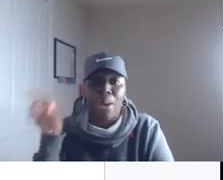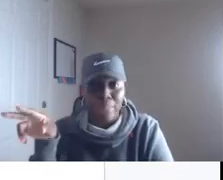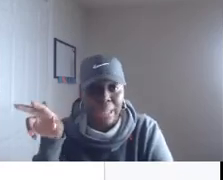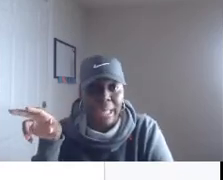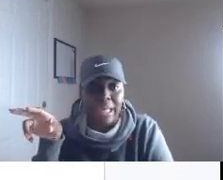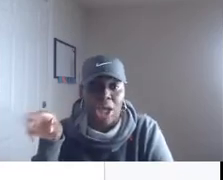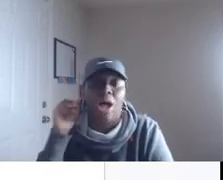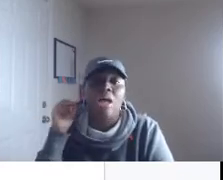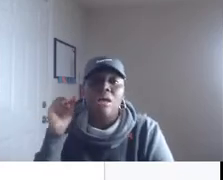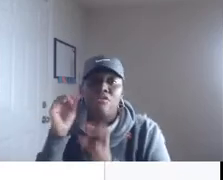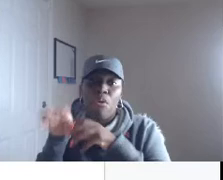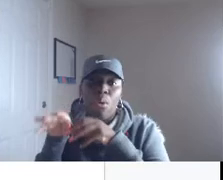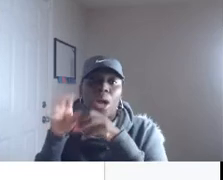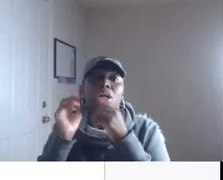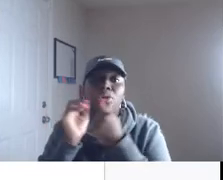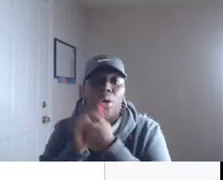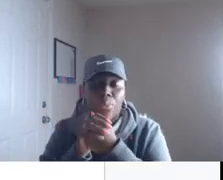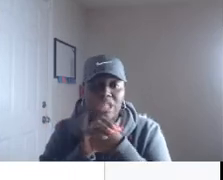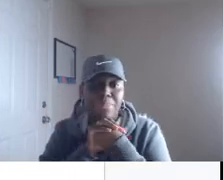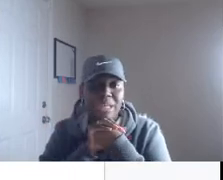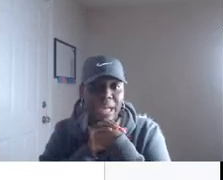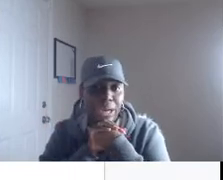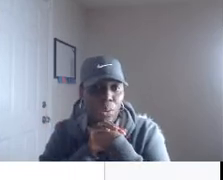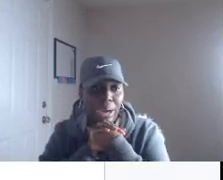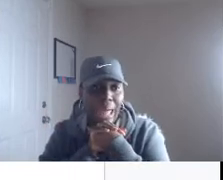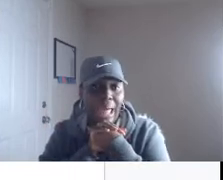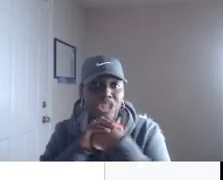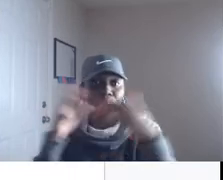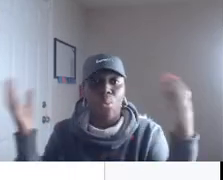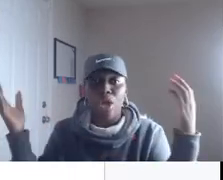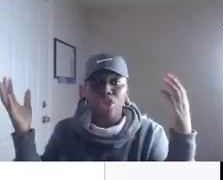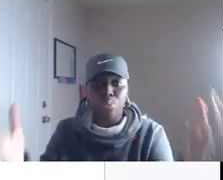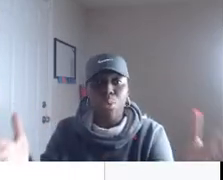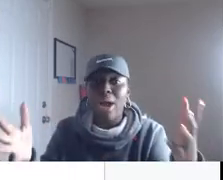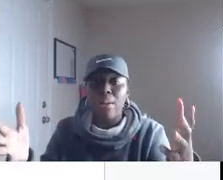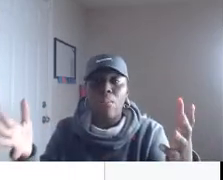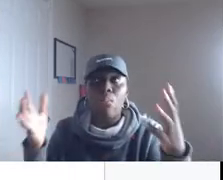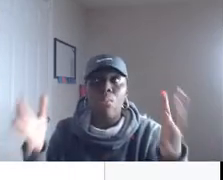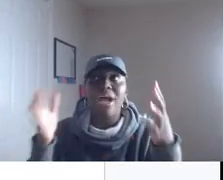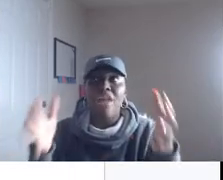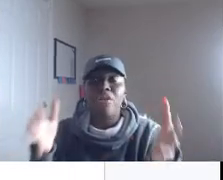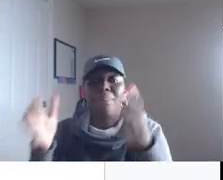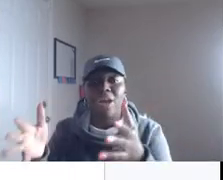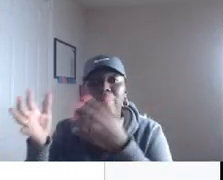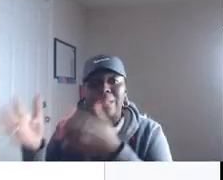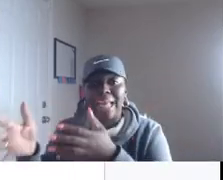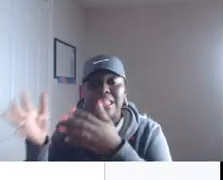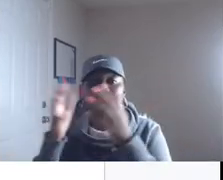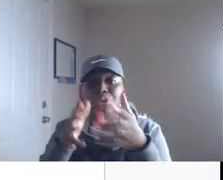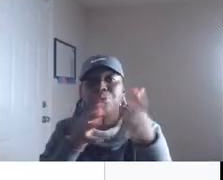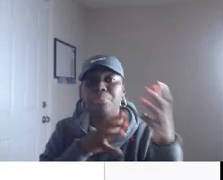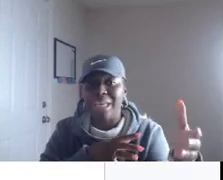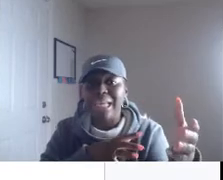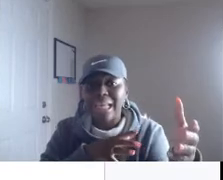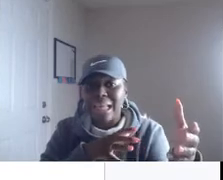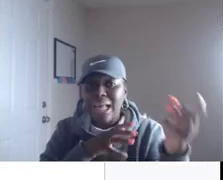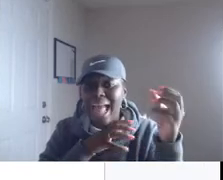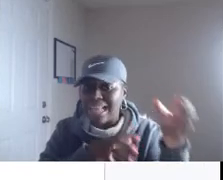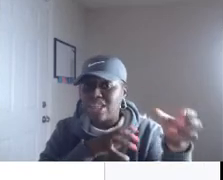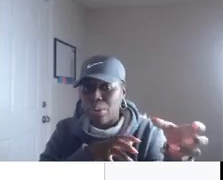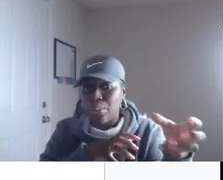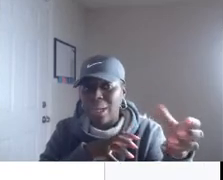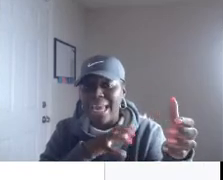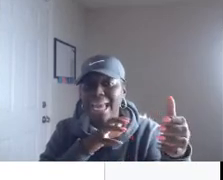actually permanently a law for notaries to be done online so what what other better place for you to be